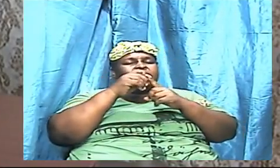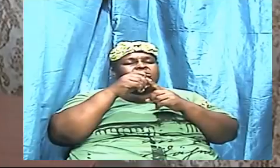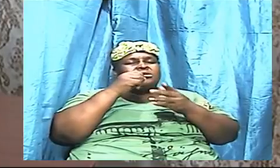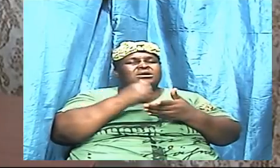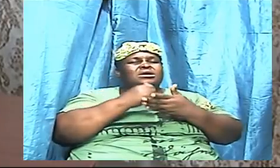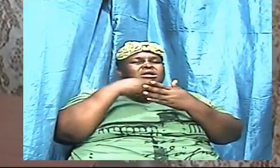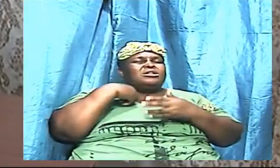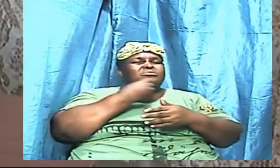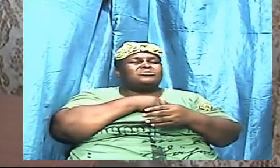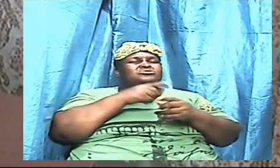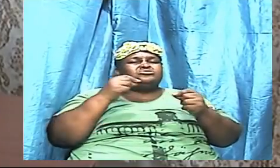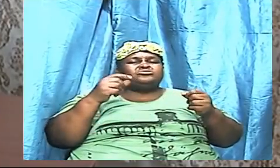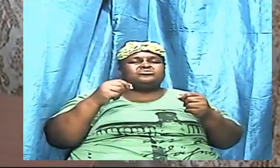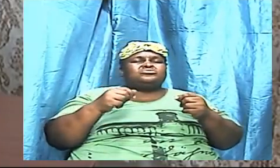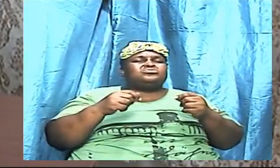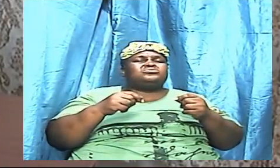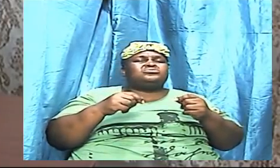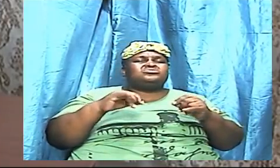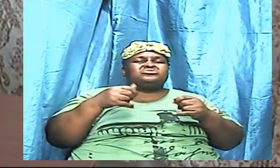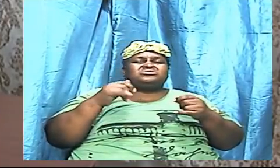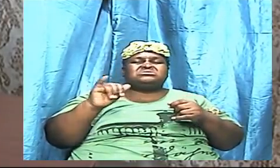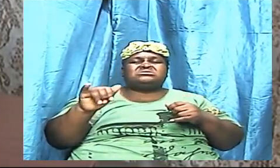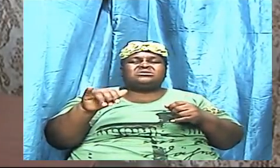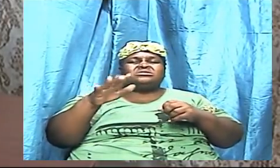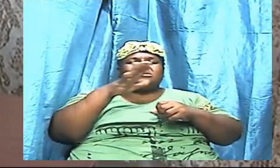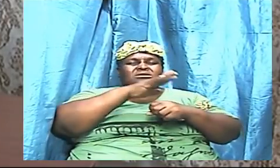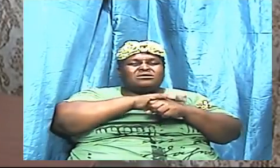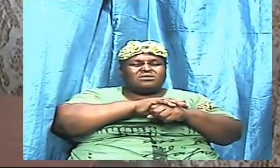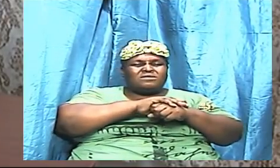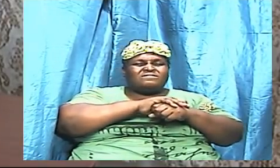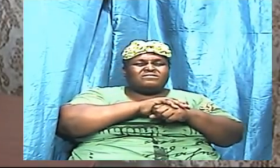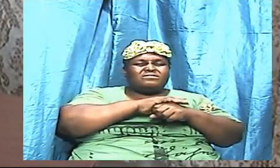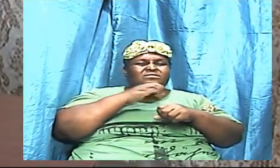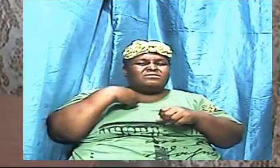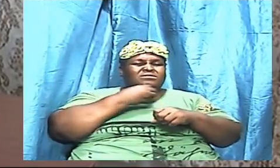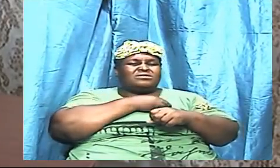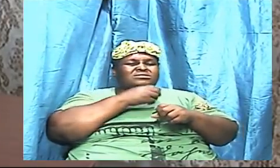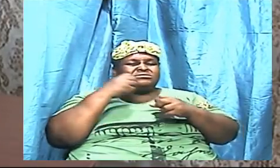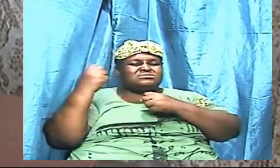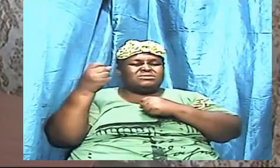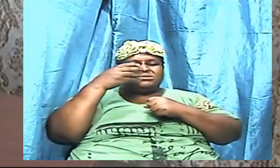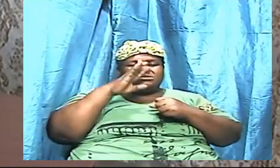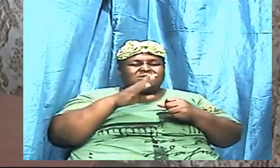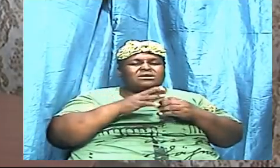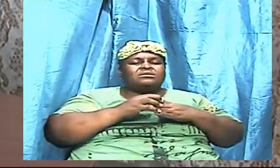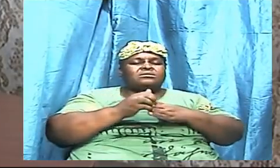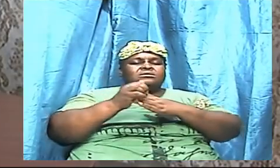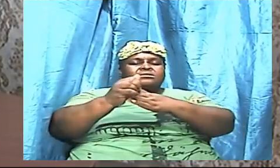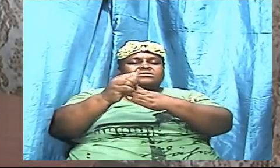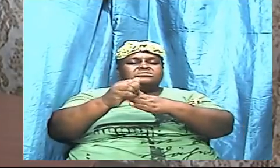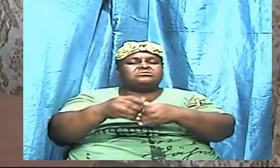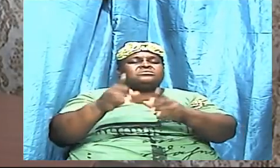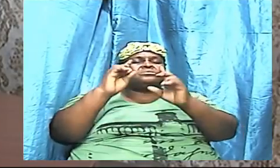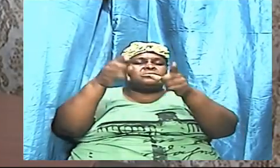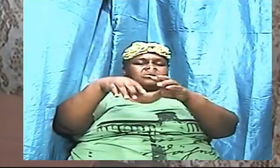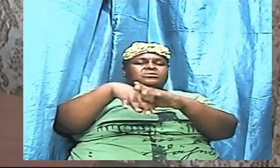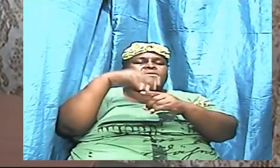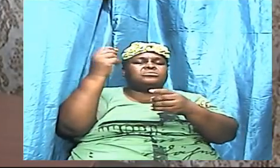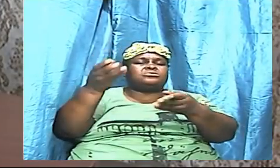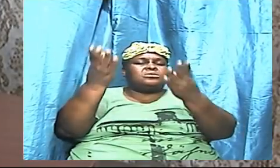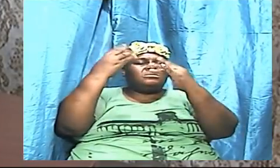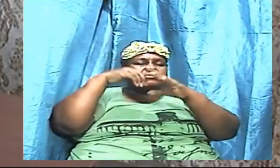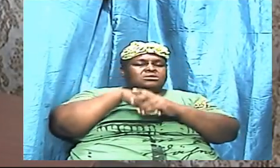to do just that mighty God cover us I pray mighty God guide our going out and our coming in